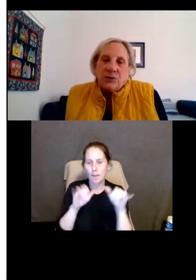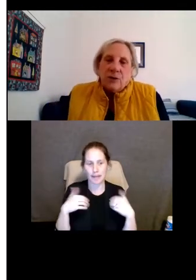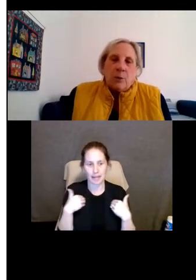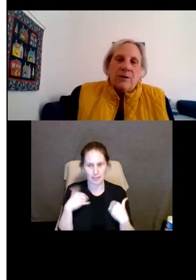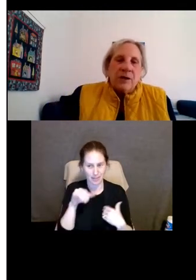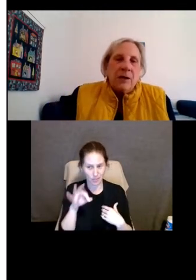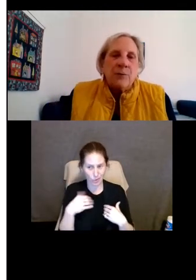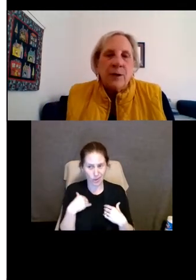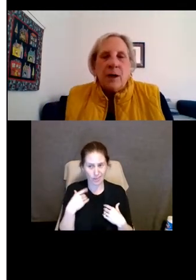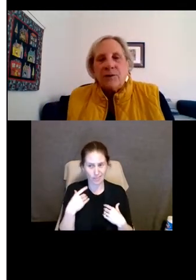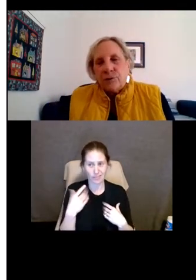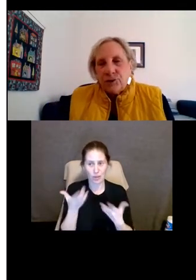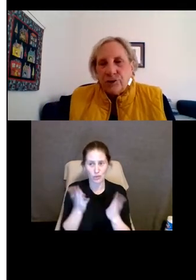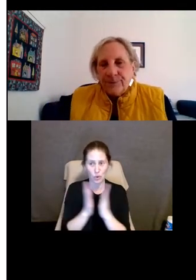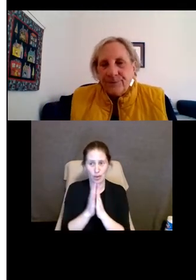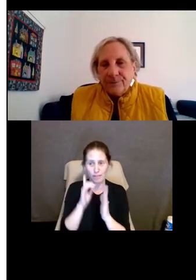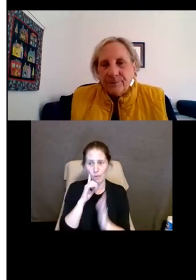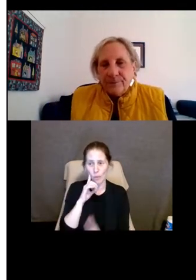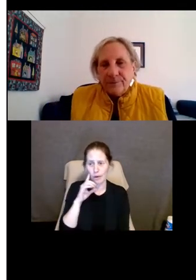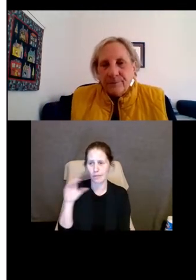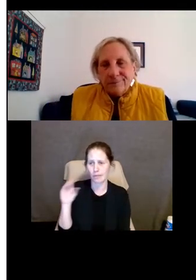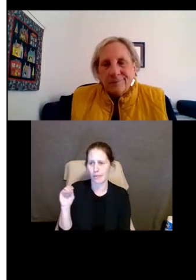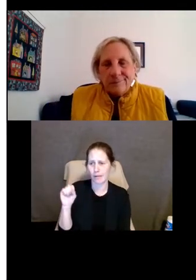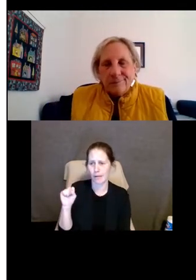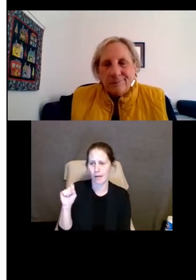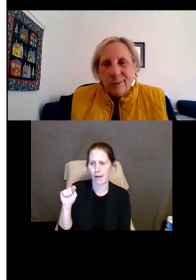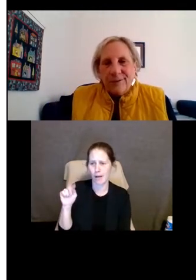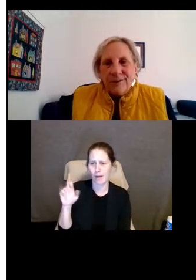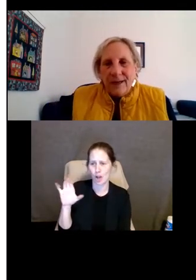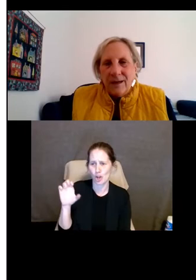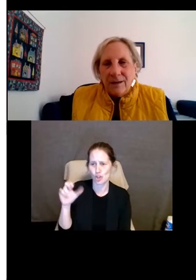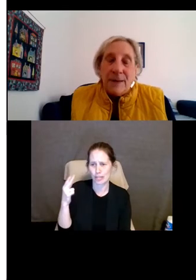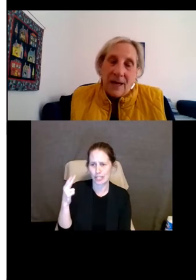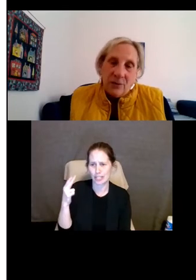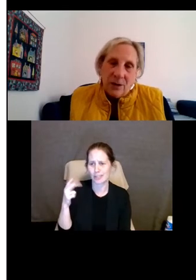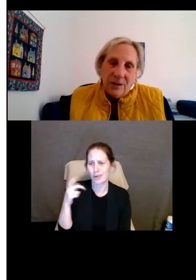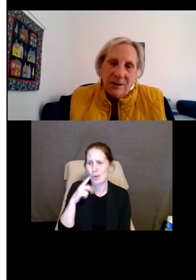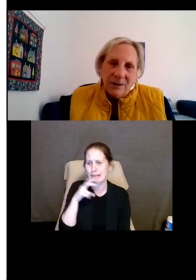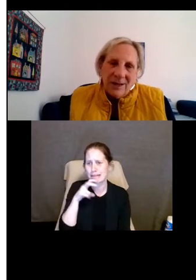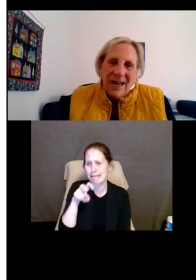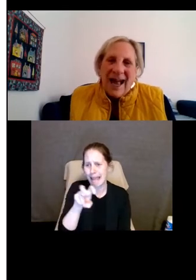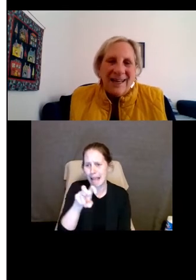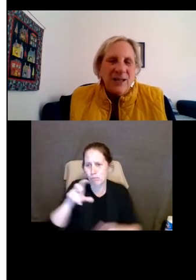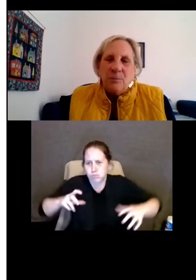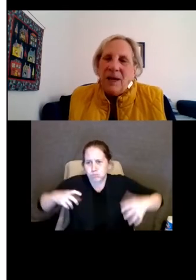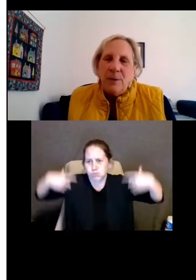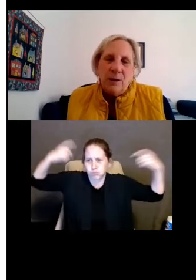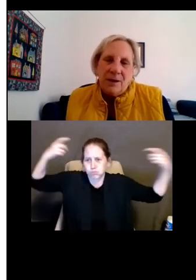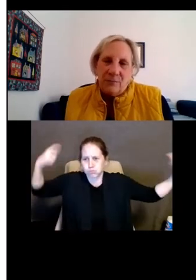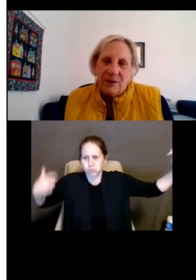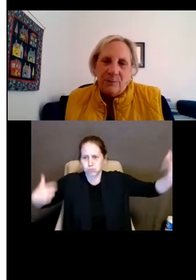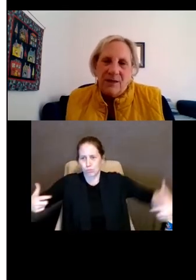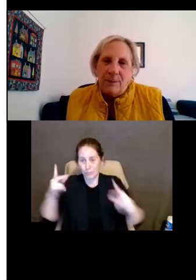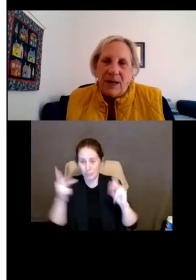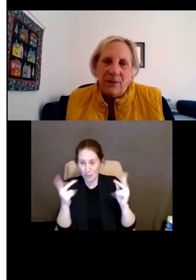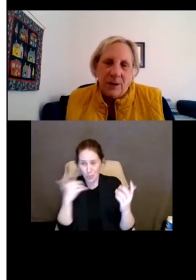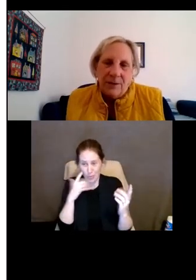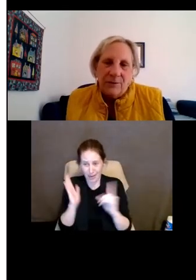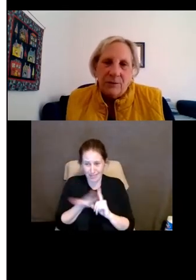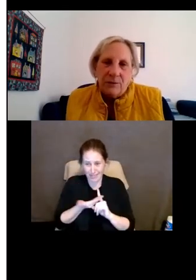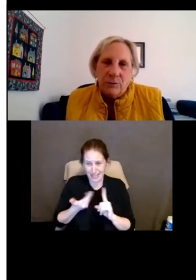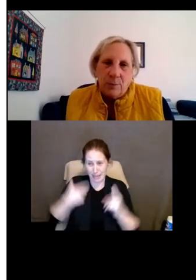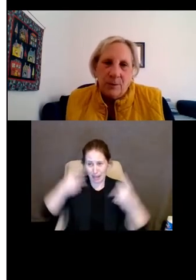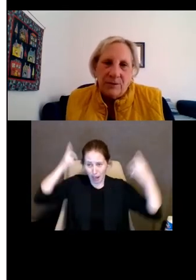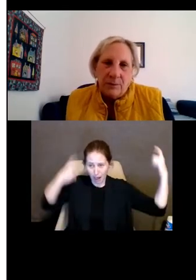you've got the question request for an ostrich or a snake, a python. You know, people want to convince me that a